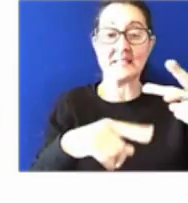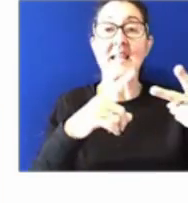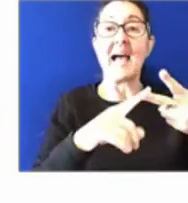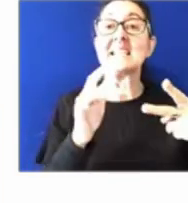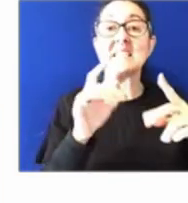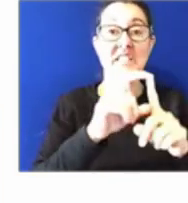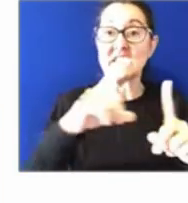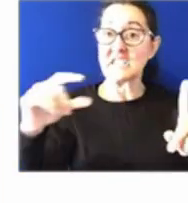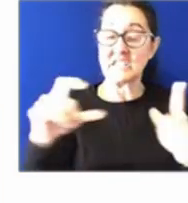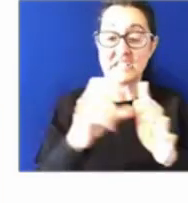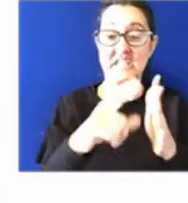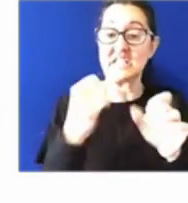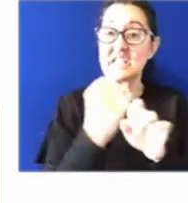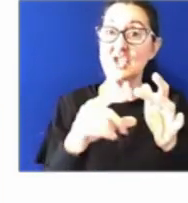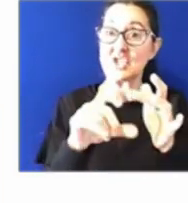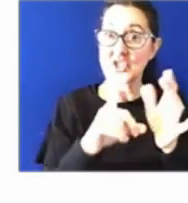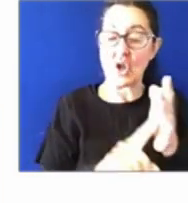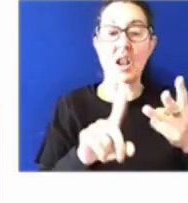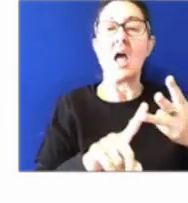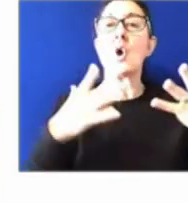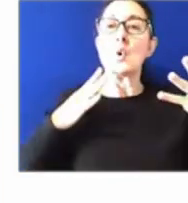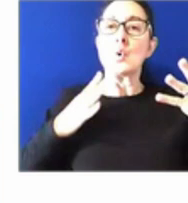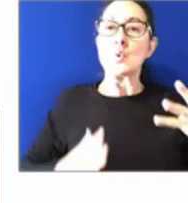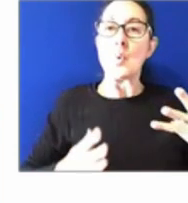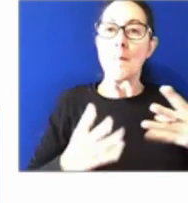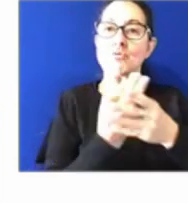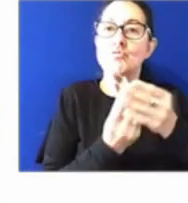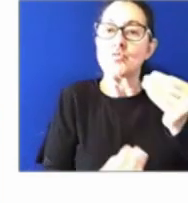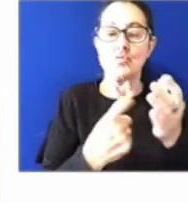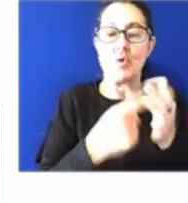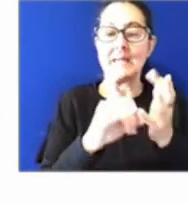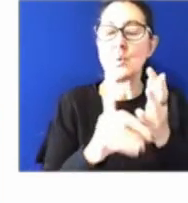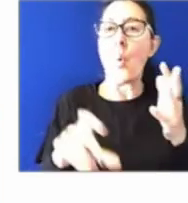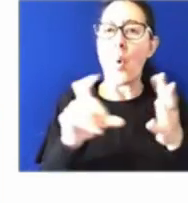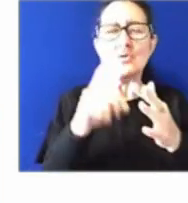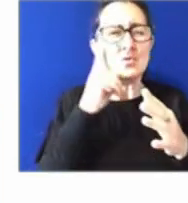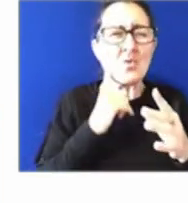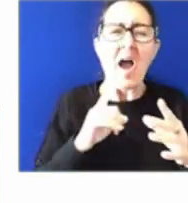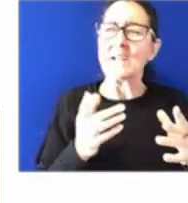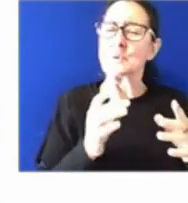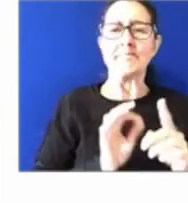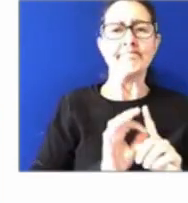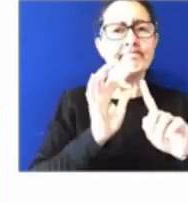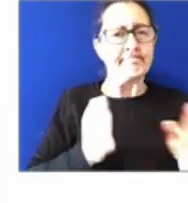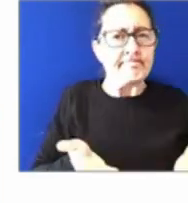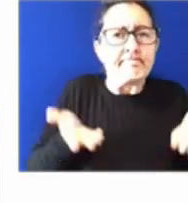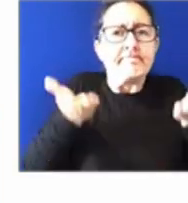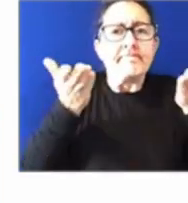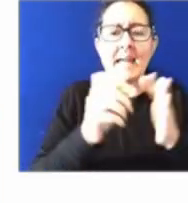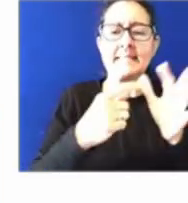professional streams are really about lifting the data and digital and HR expertise of the workforce,